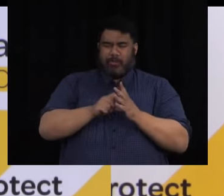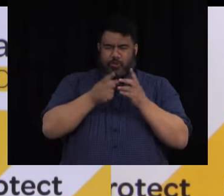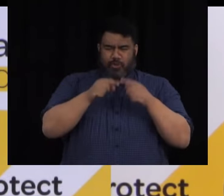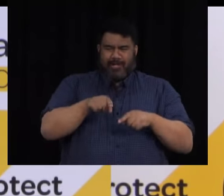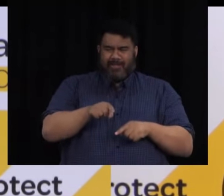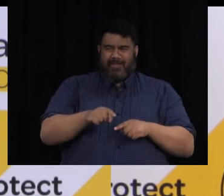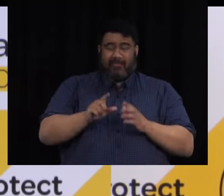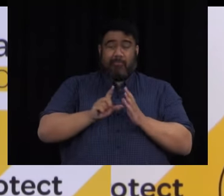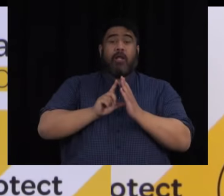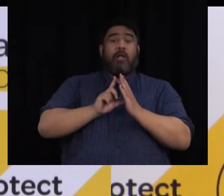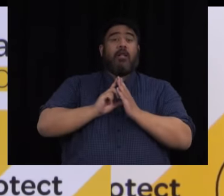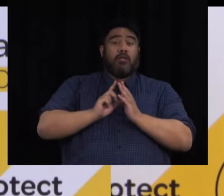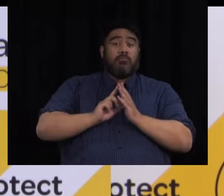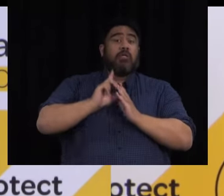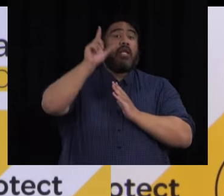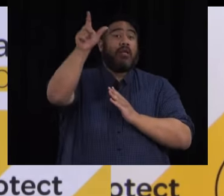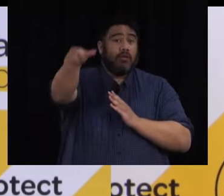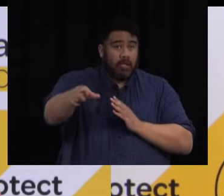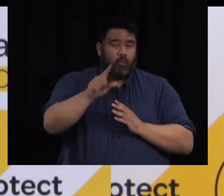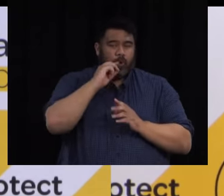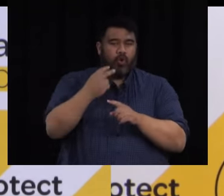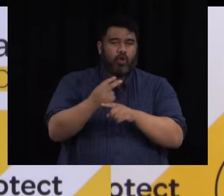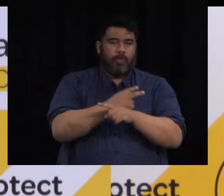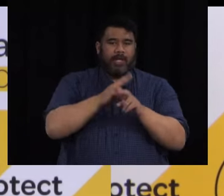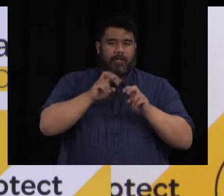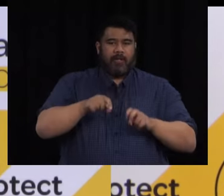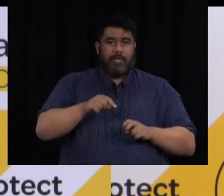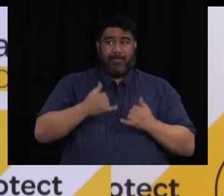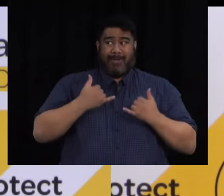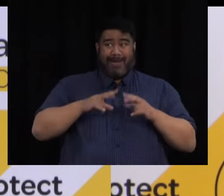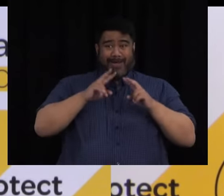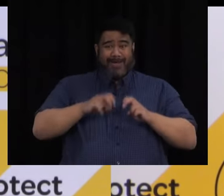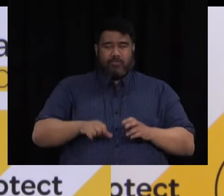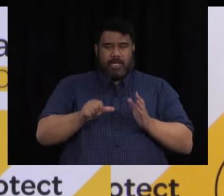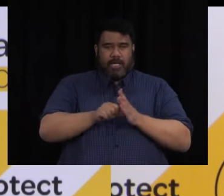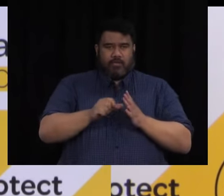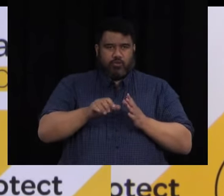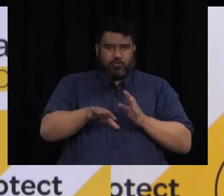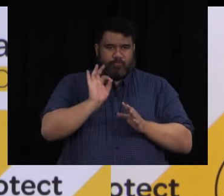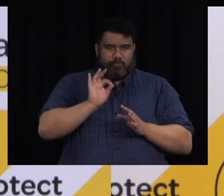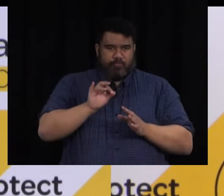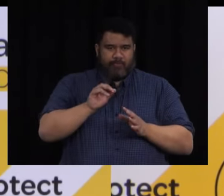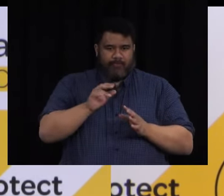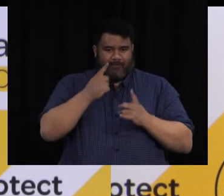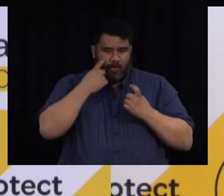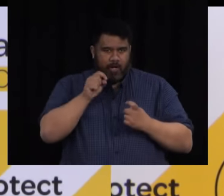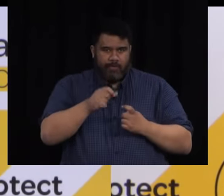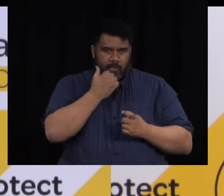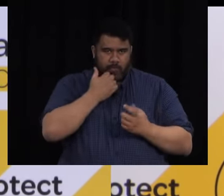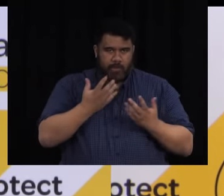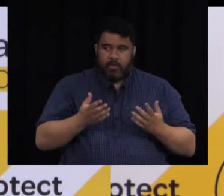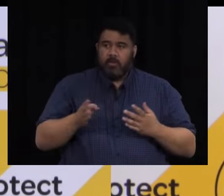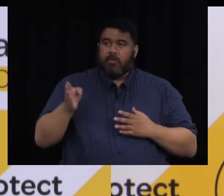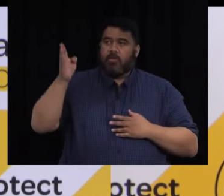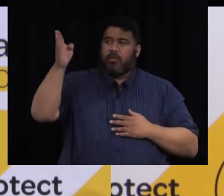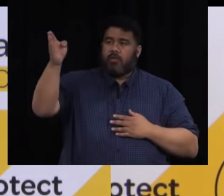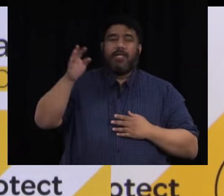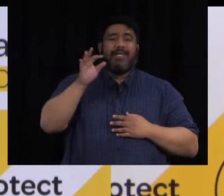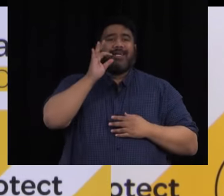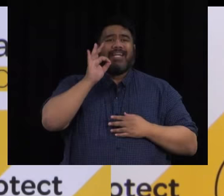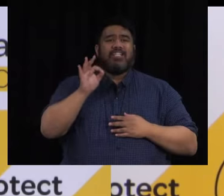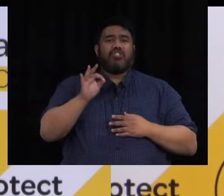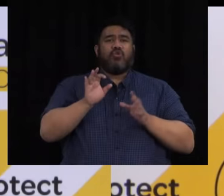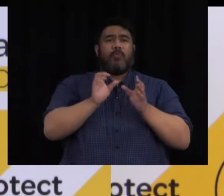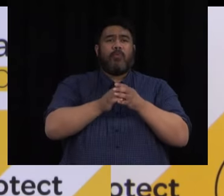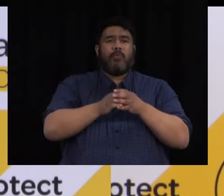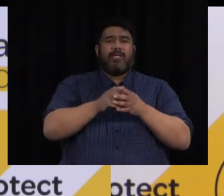of the outbreak subsequently. So we might work our way along the back row and then finish with Henry. National's calling the MIQ system a lottery of